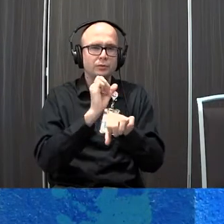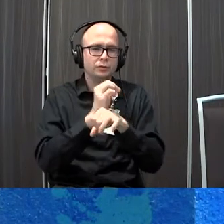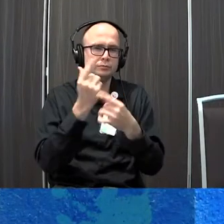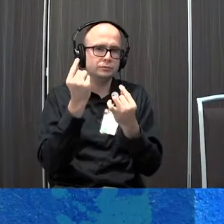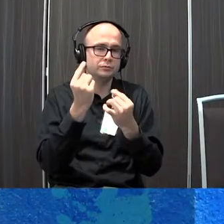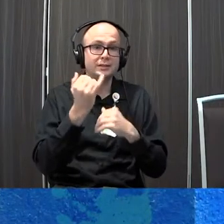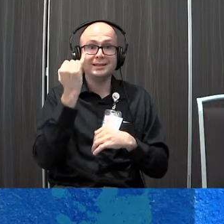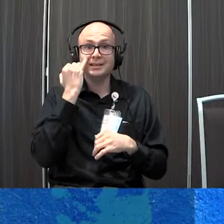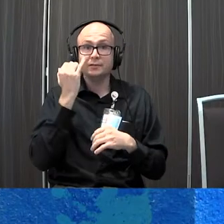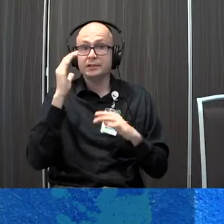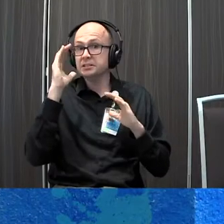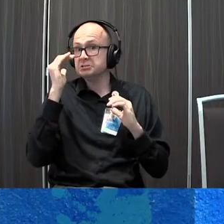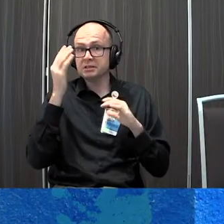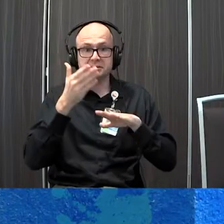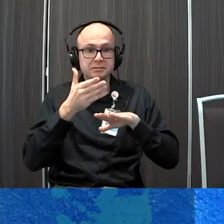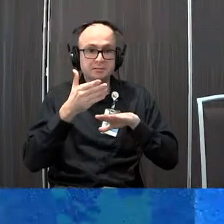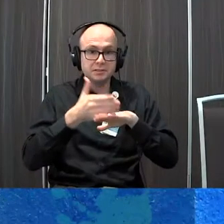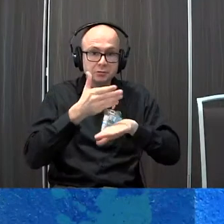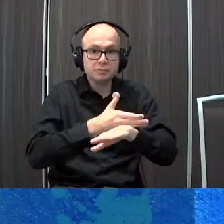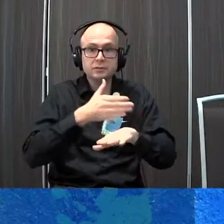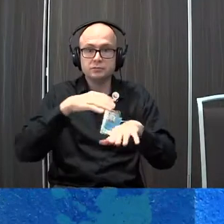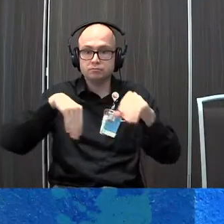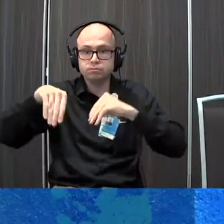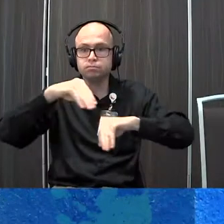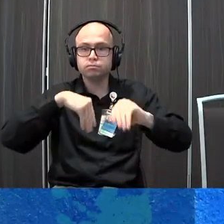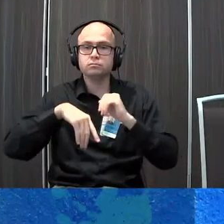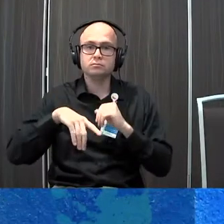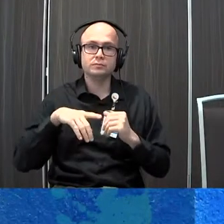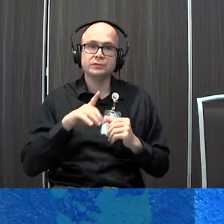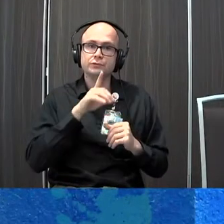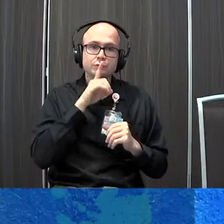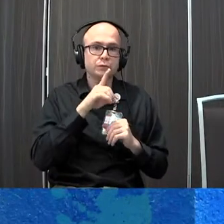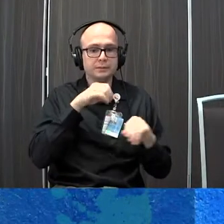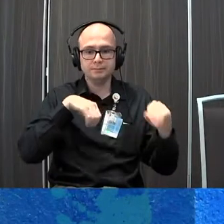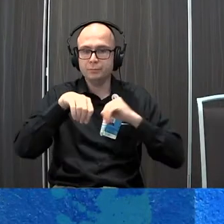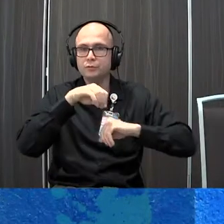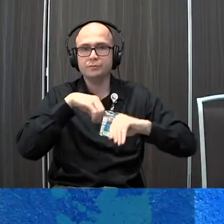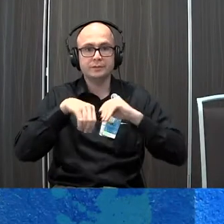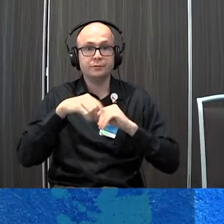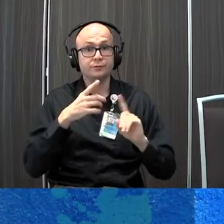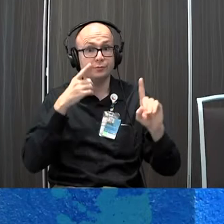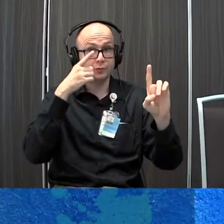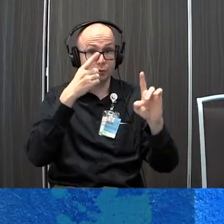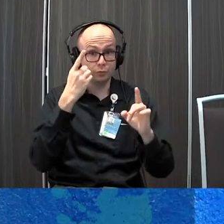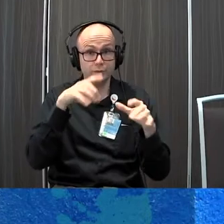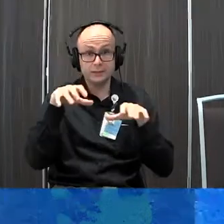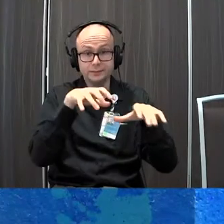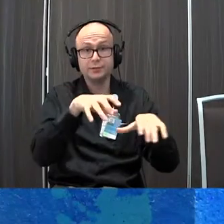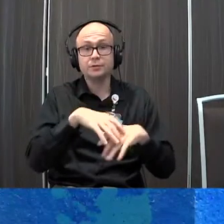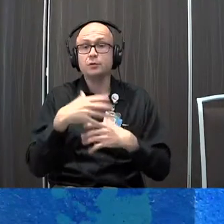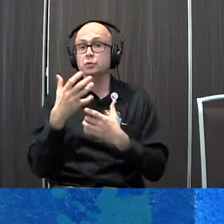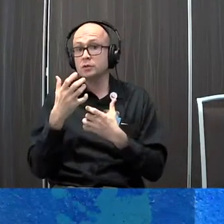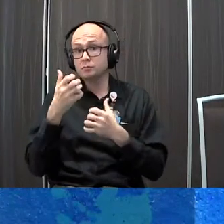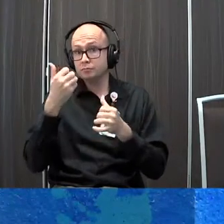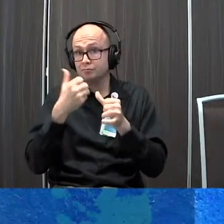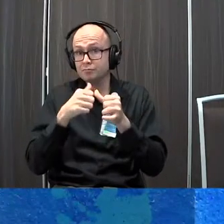if we are expecting some increased motor demand and really a lot of movement and that's the goal of the activity we want to make